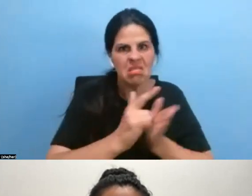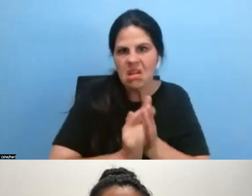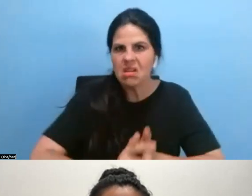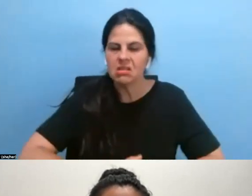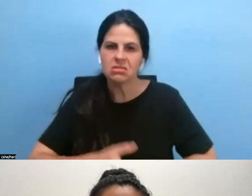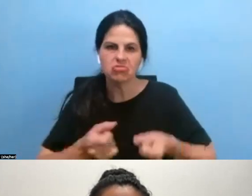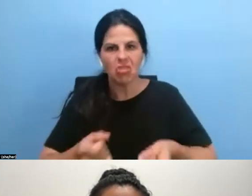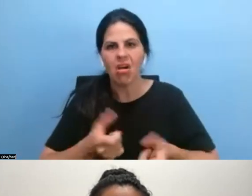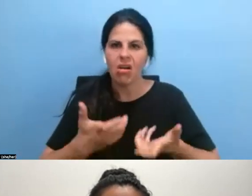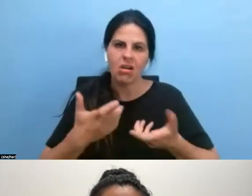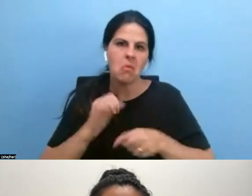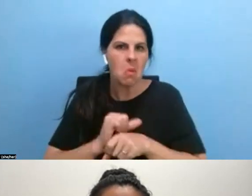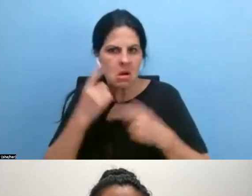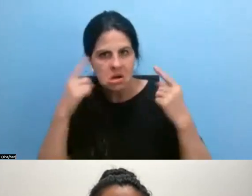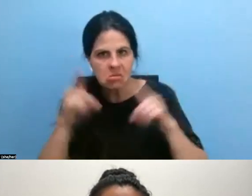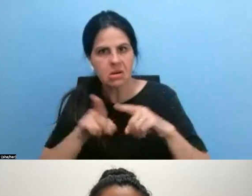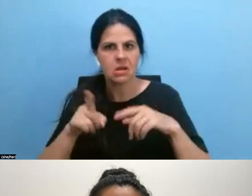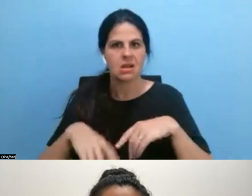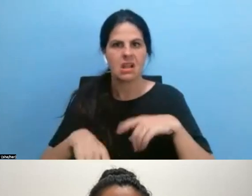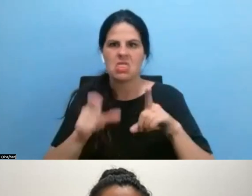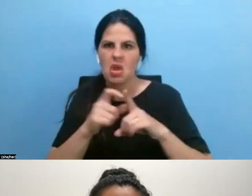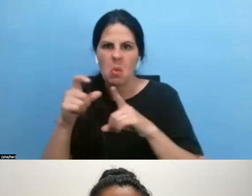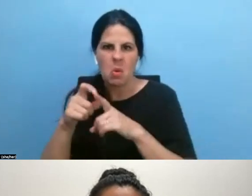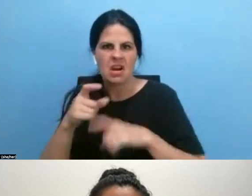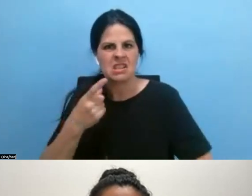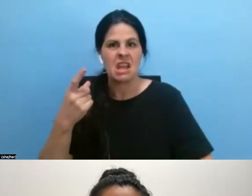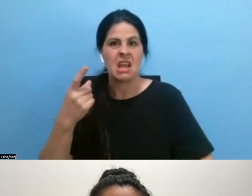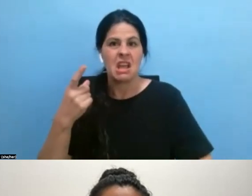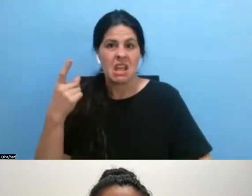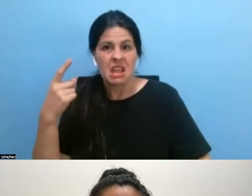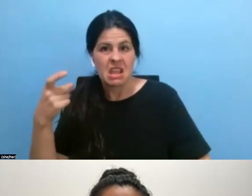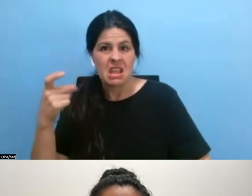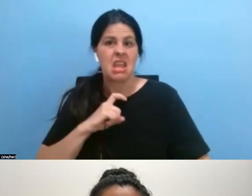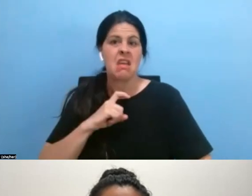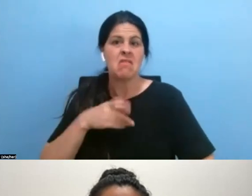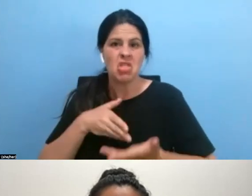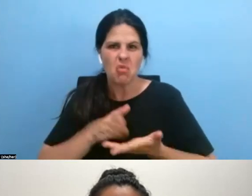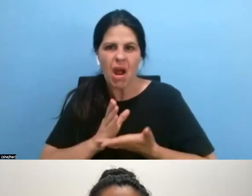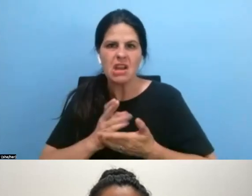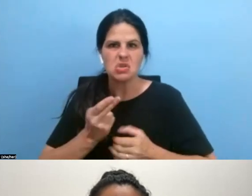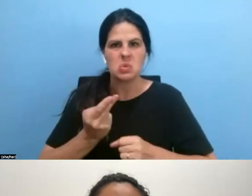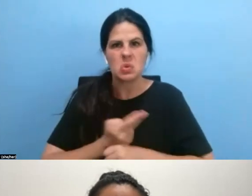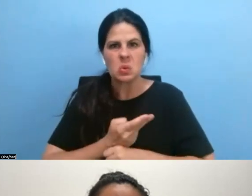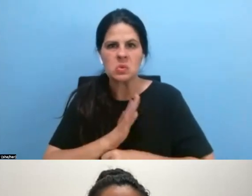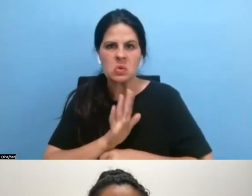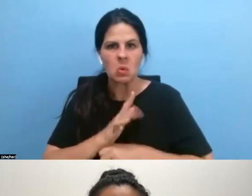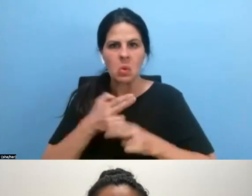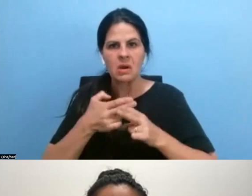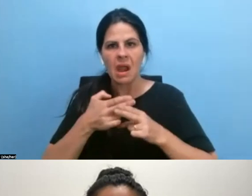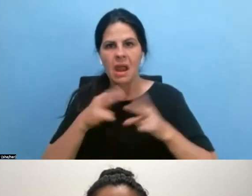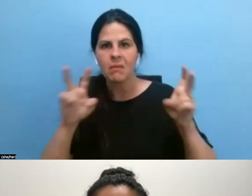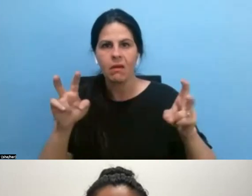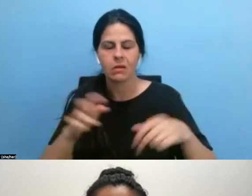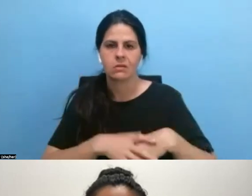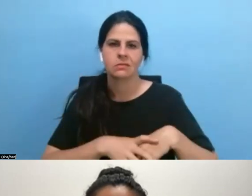agreement, which has things like they give you the rights for you to use your, their name in order for you to help publicize your